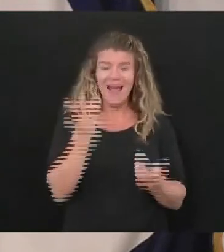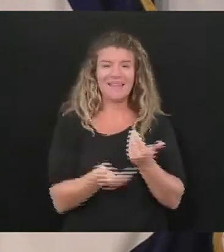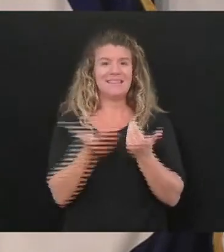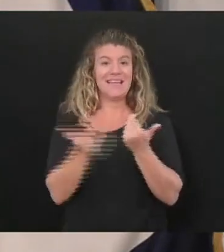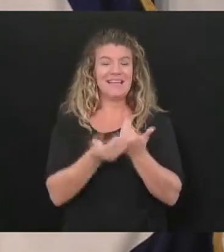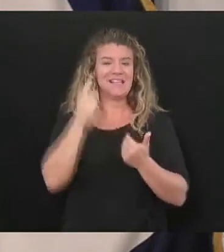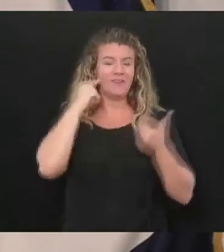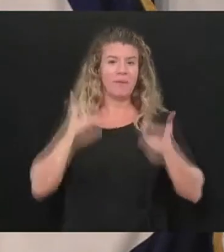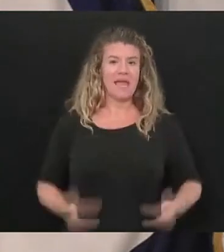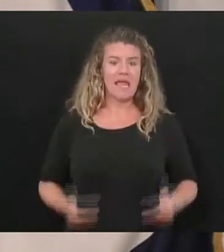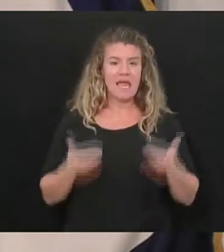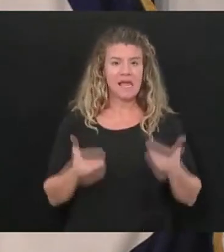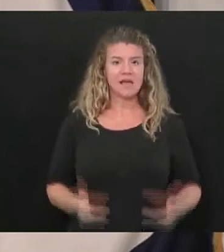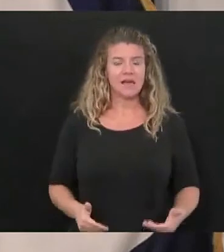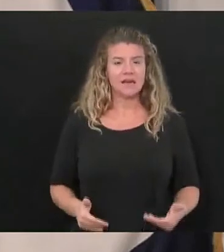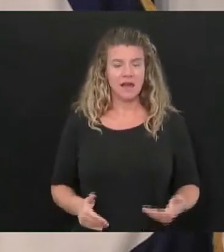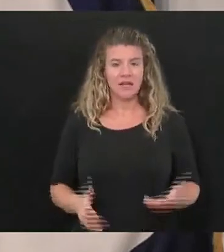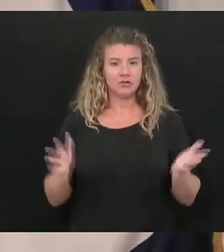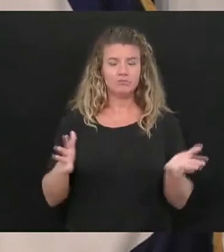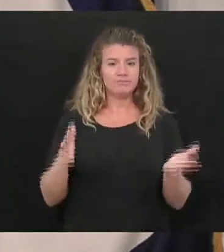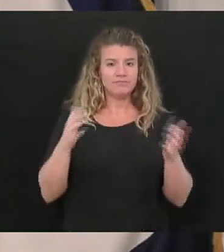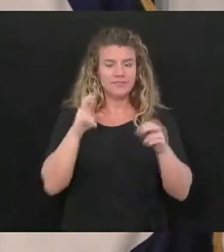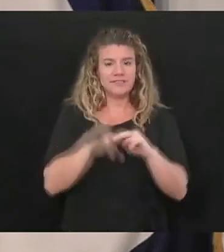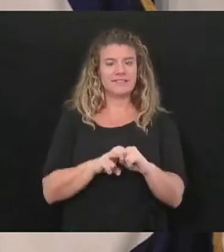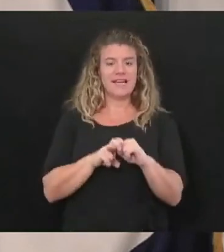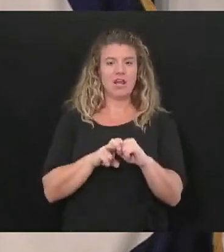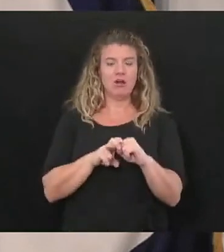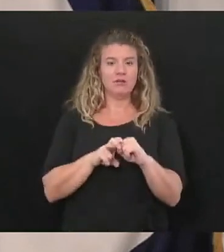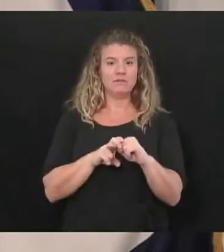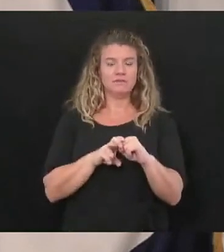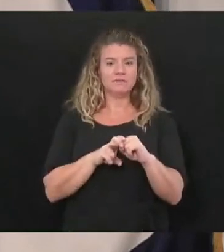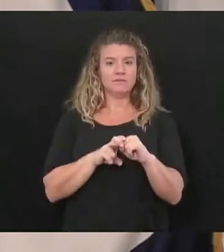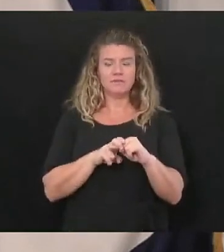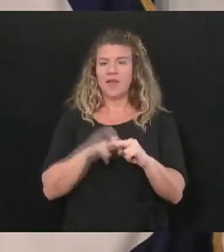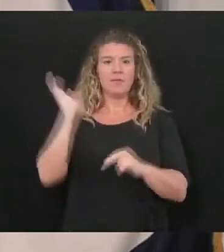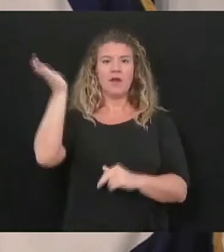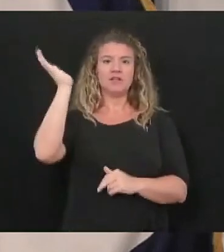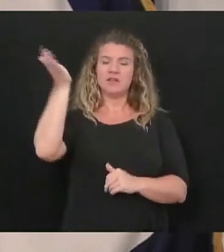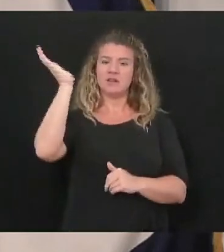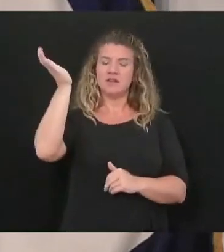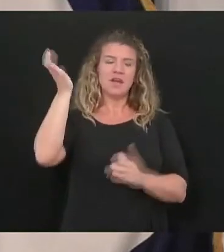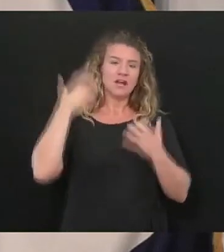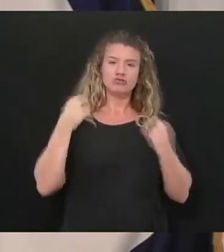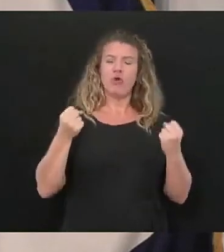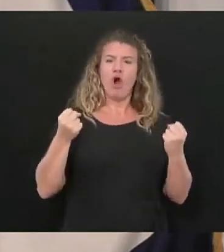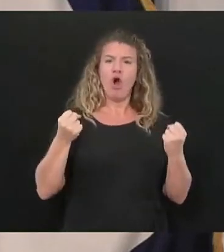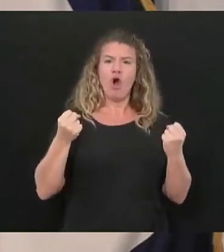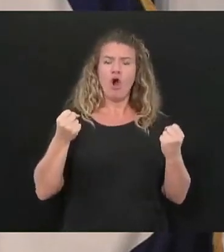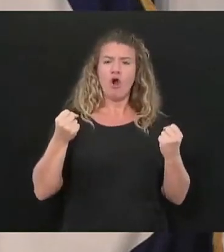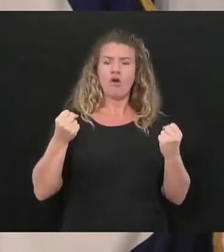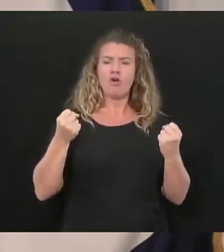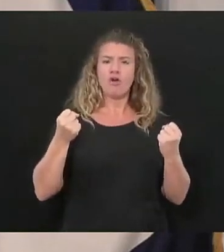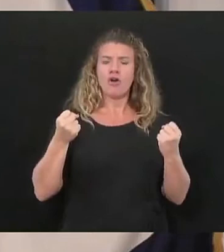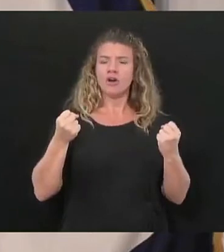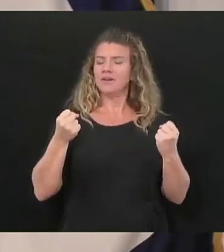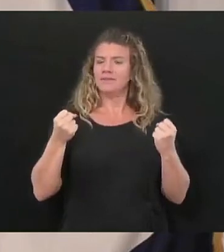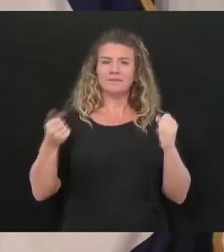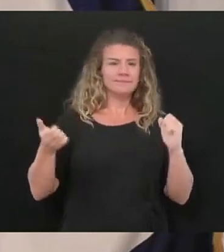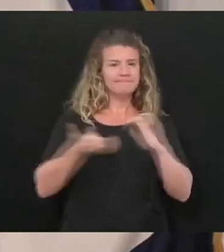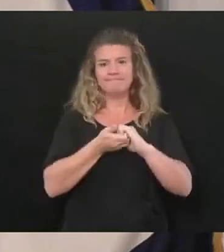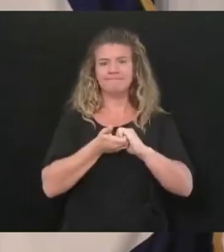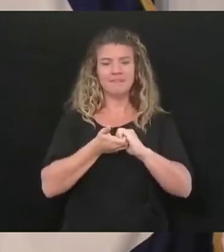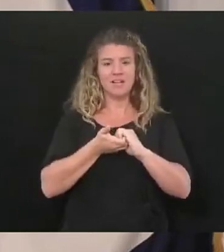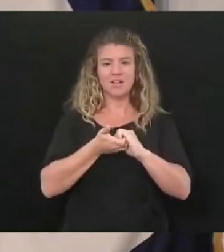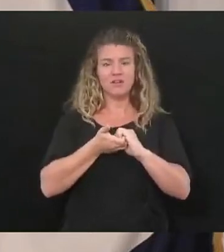for me to stand behind and have the strongest loyalties you can possibly